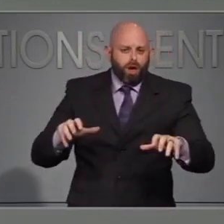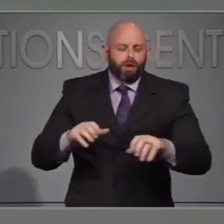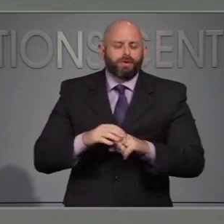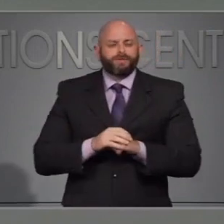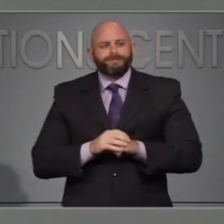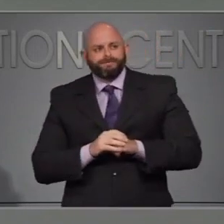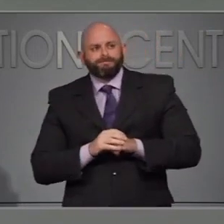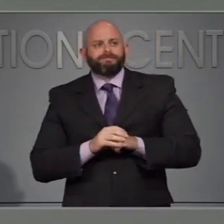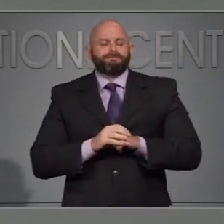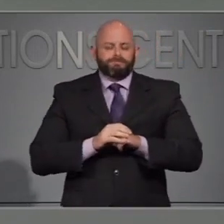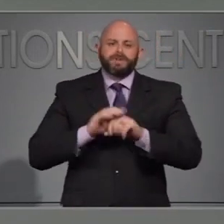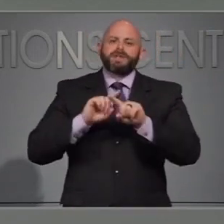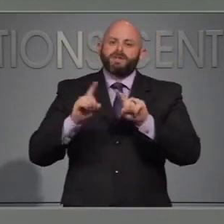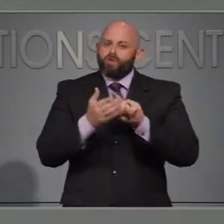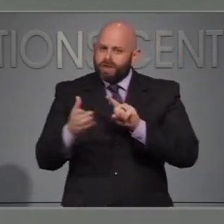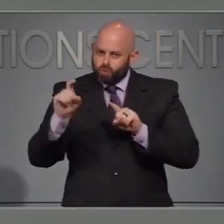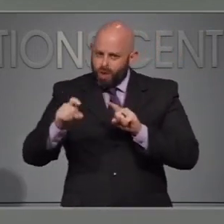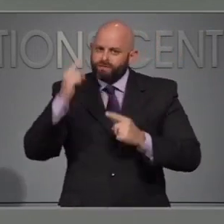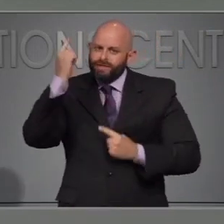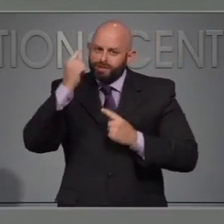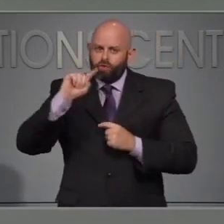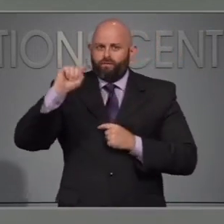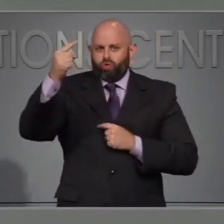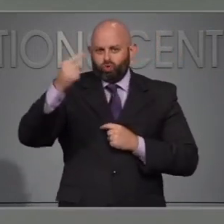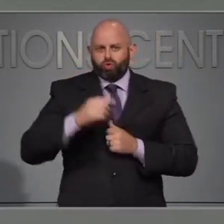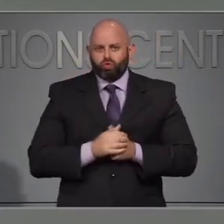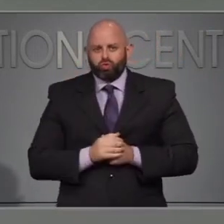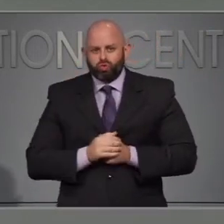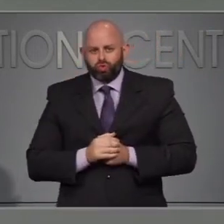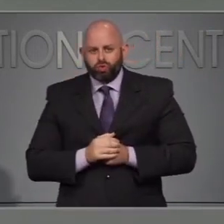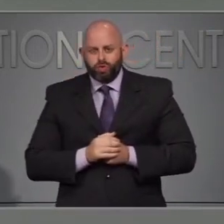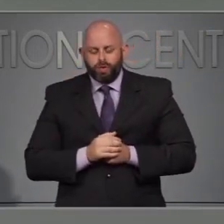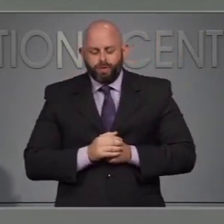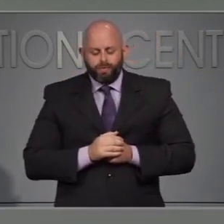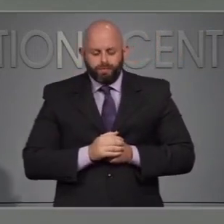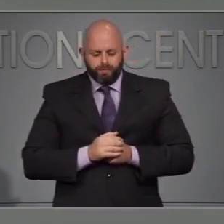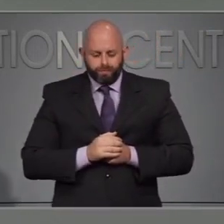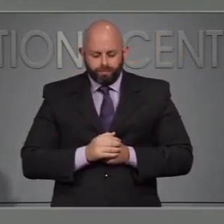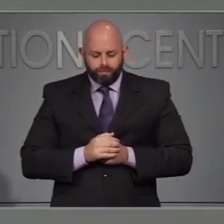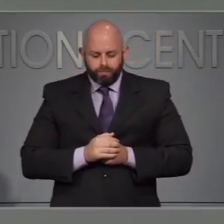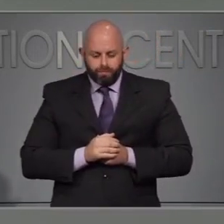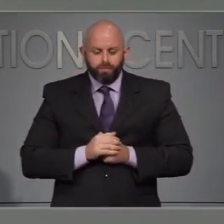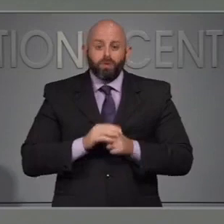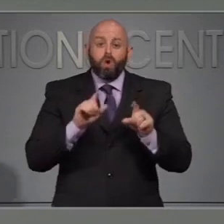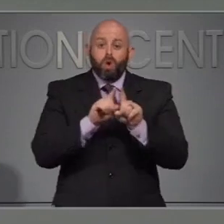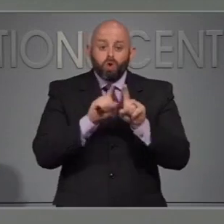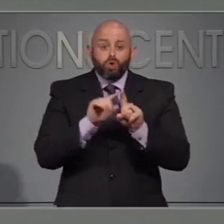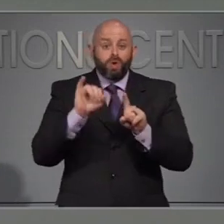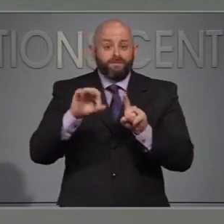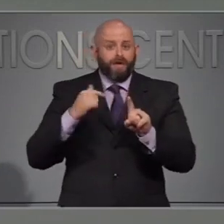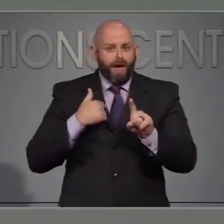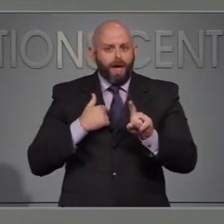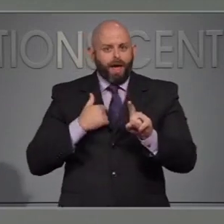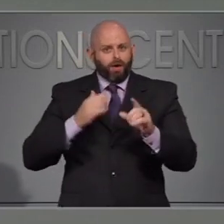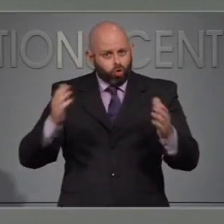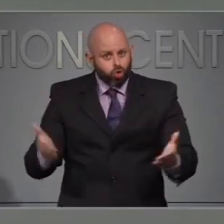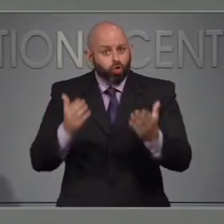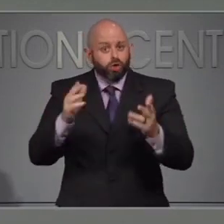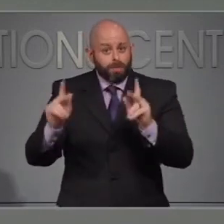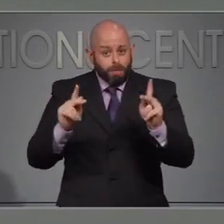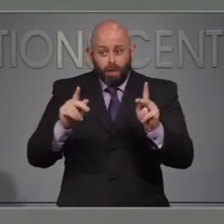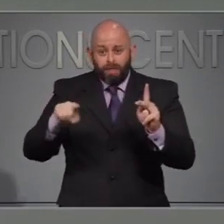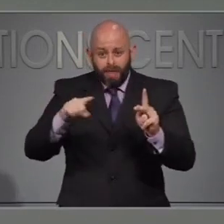things that you think about. You also are going to get better results, too, when you can convince the public,